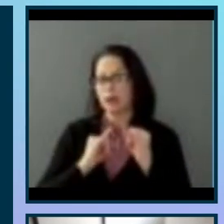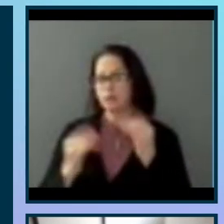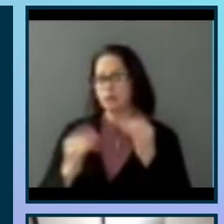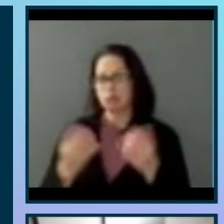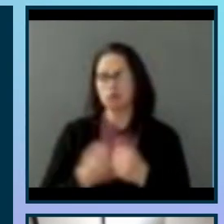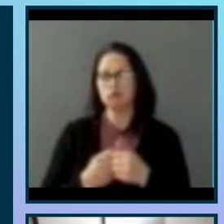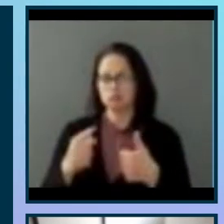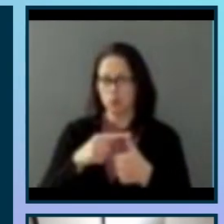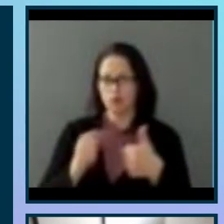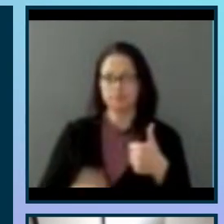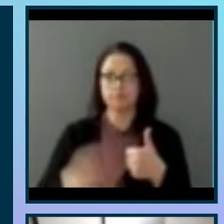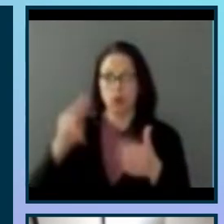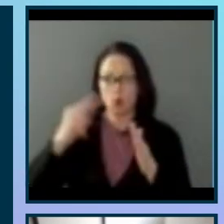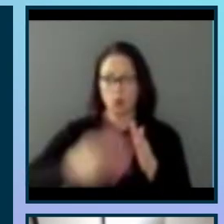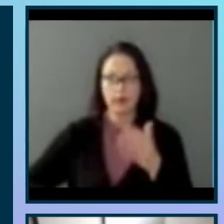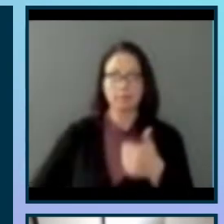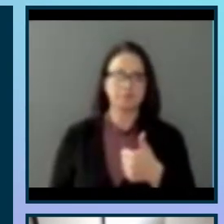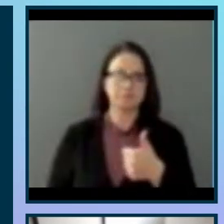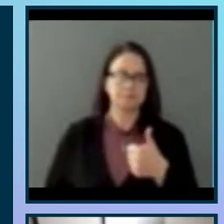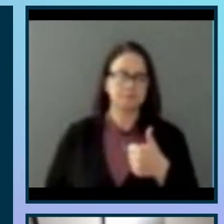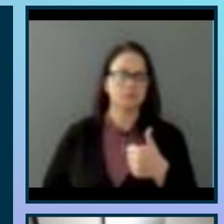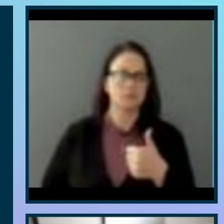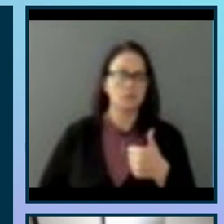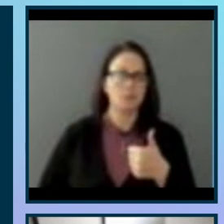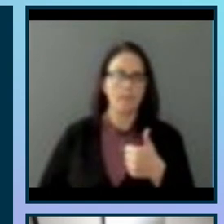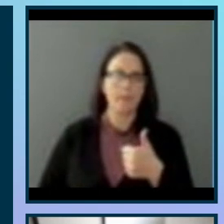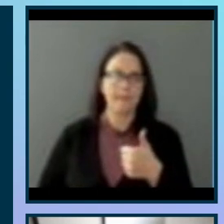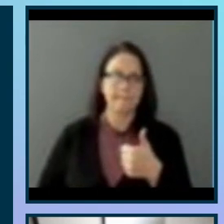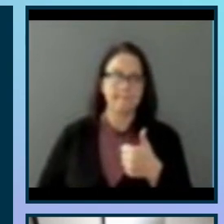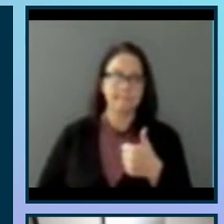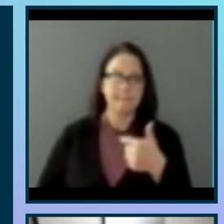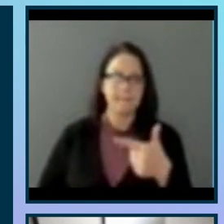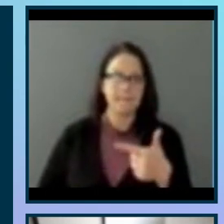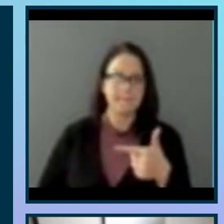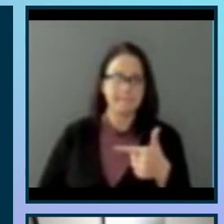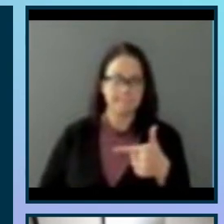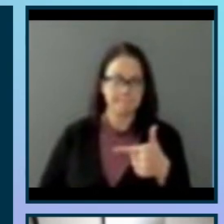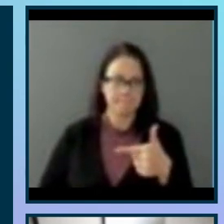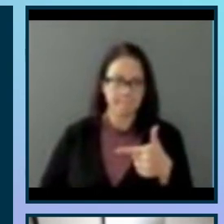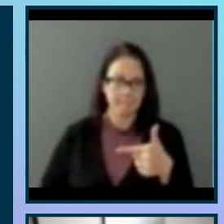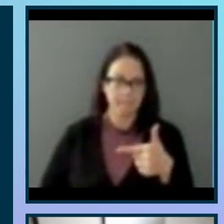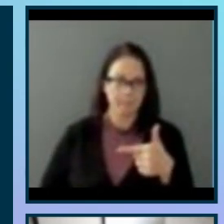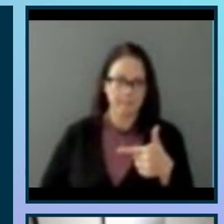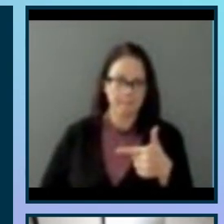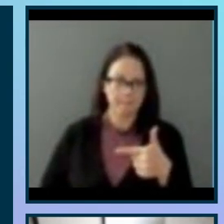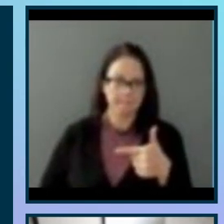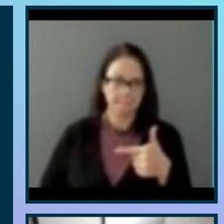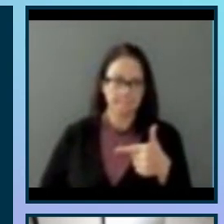design fun and engaging by including colors. Make sure web application is accessible on tablets and phones.